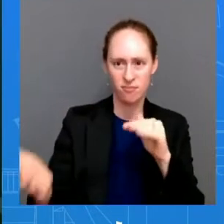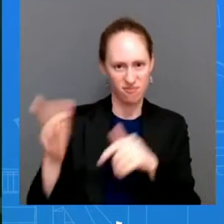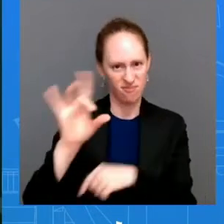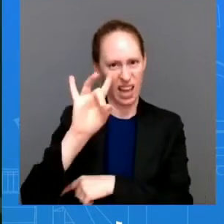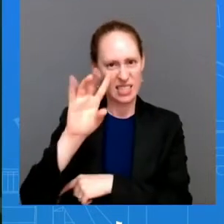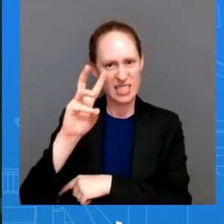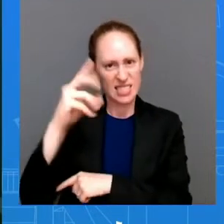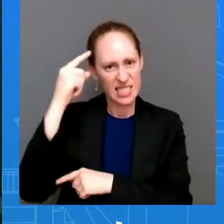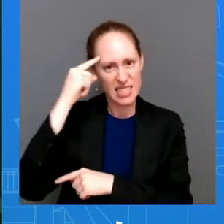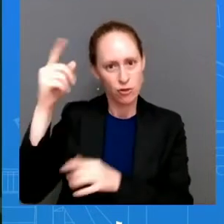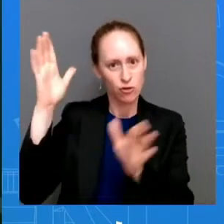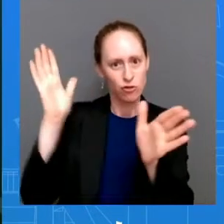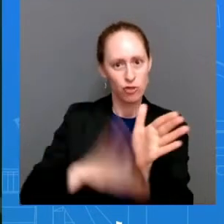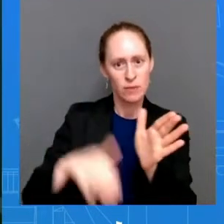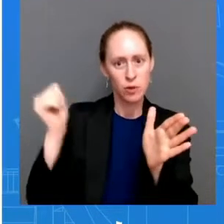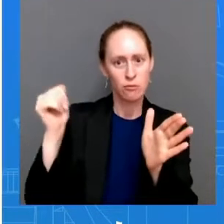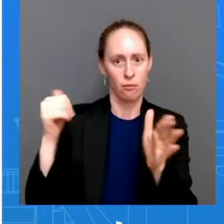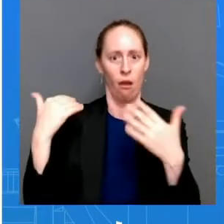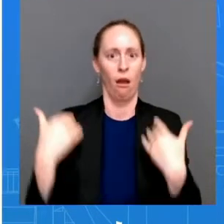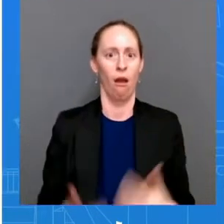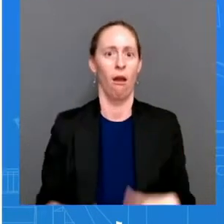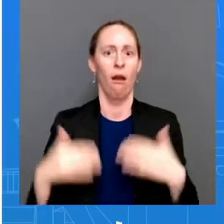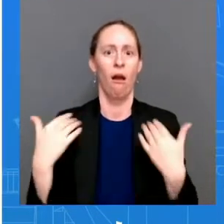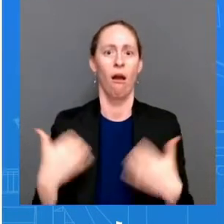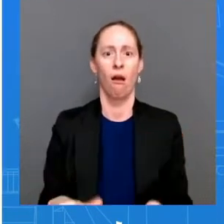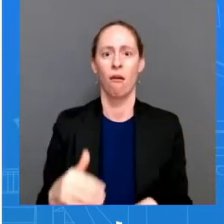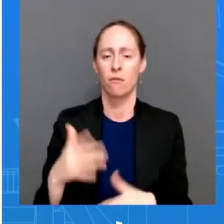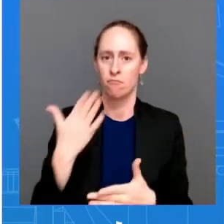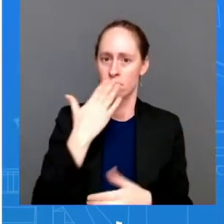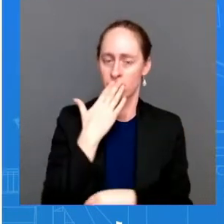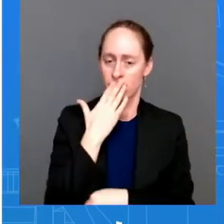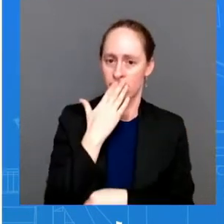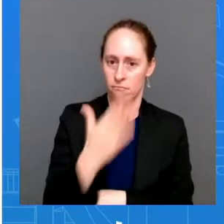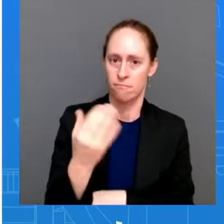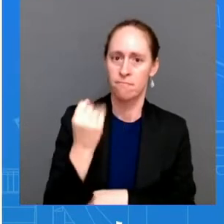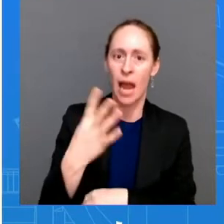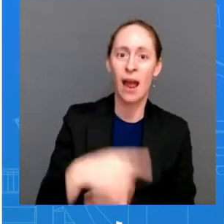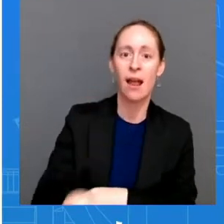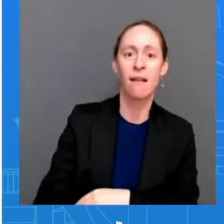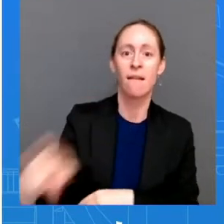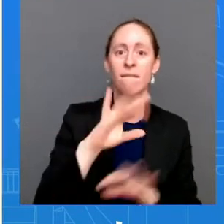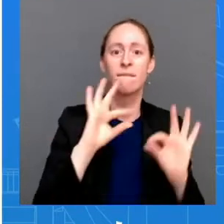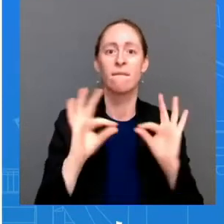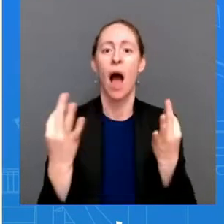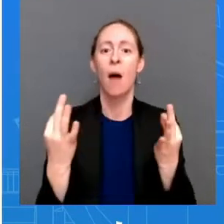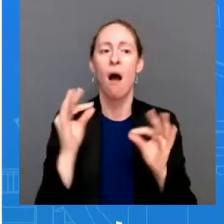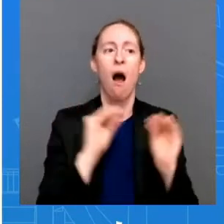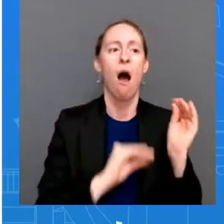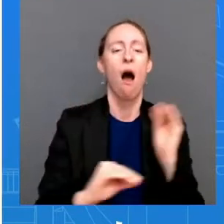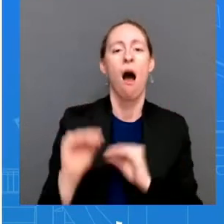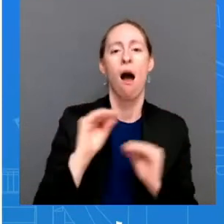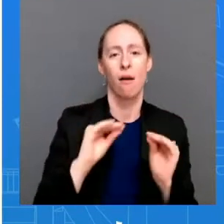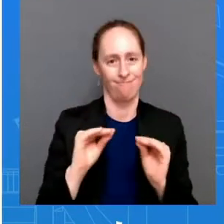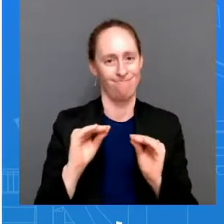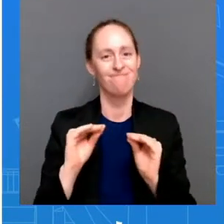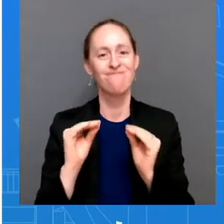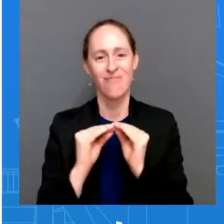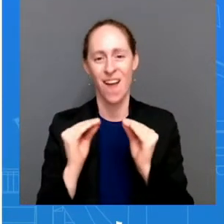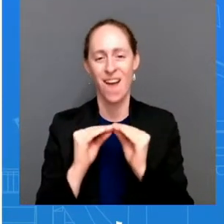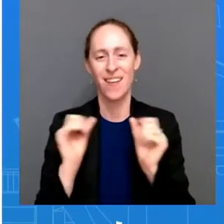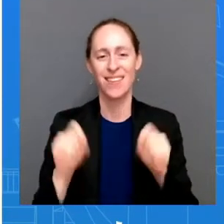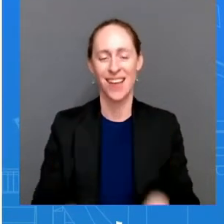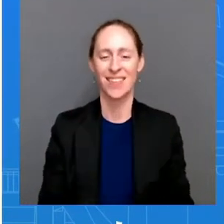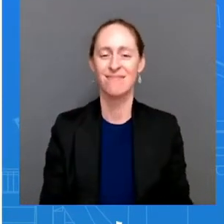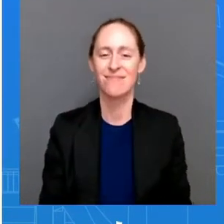dollars a month on gas and drivers can now find gas for the for the for less than 3.99 3